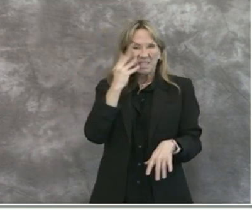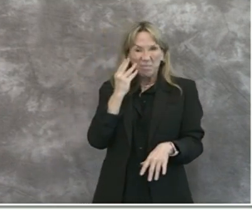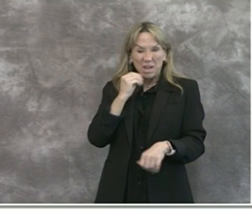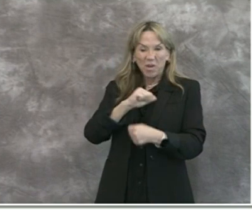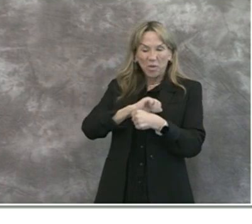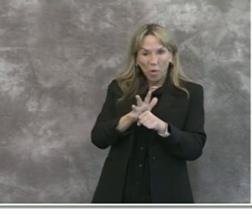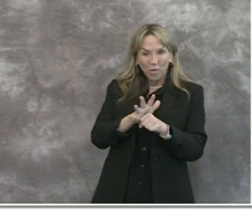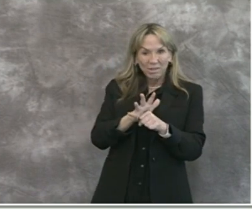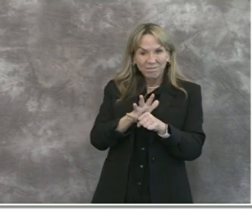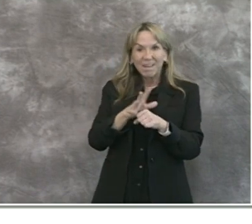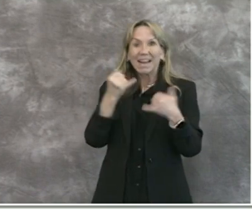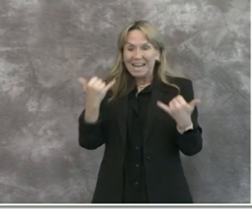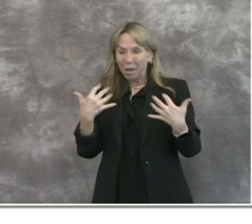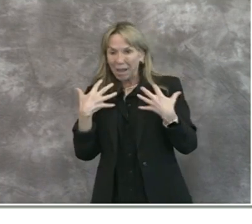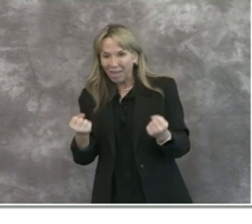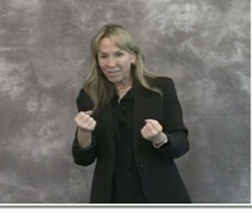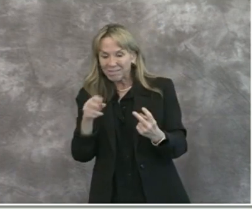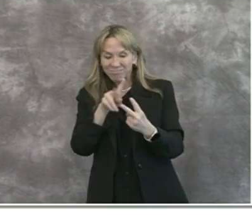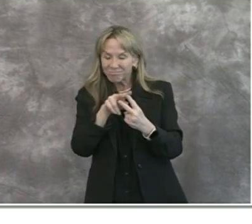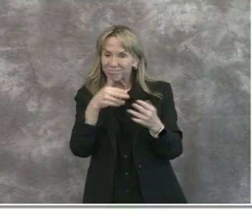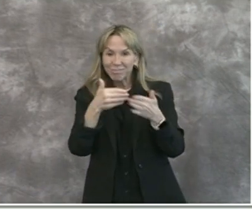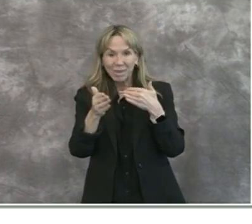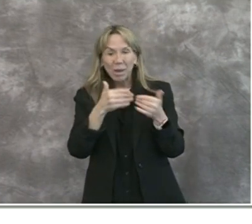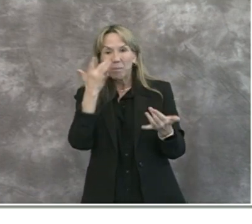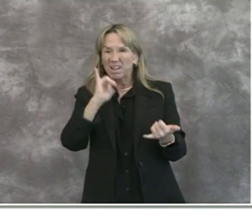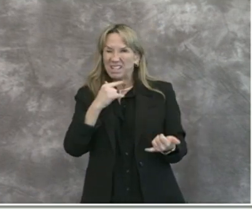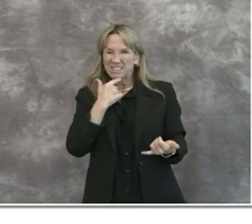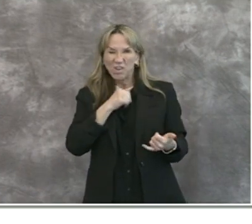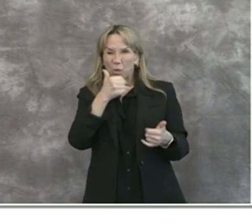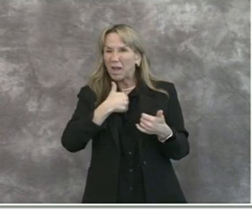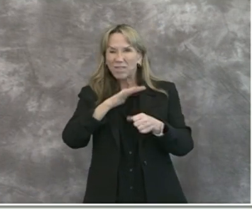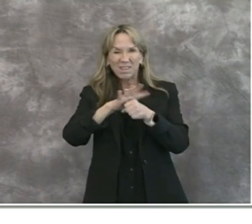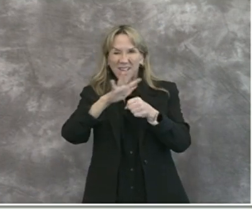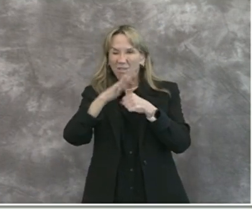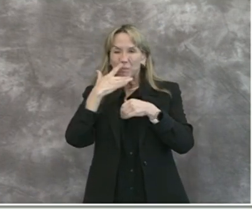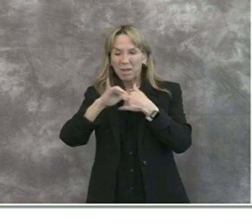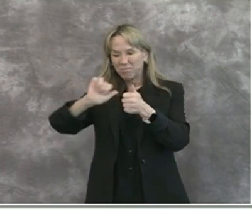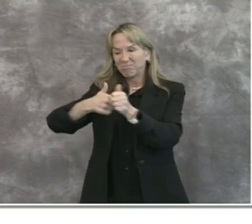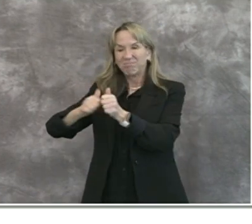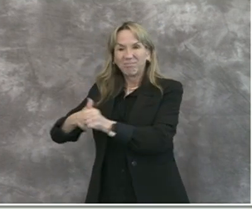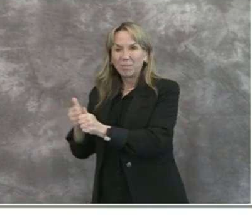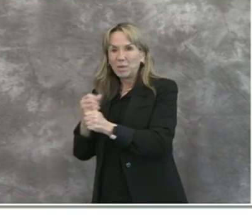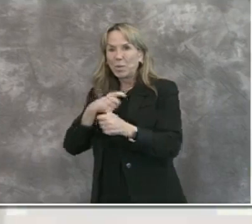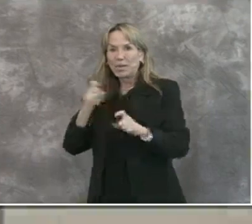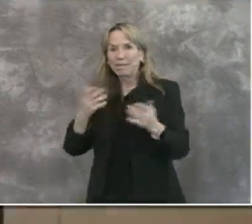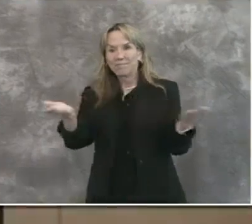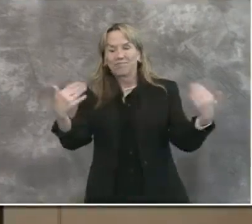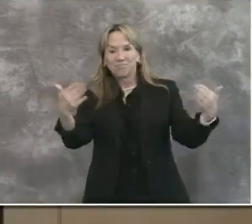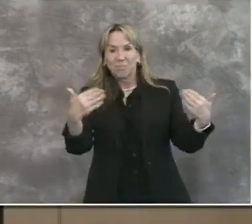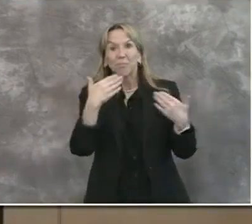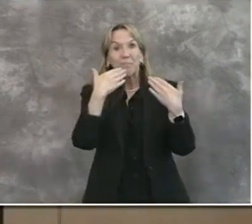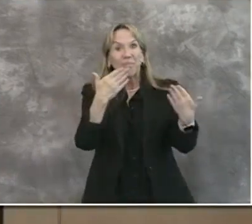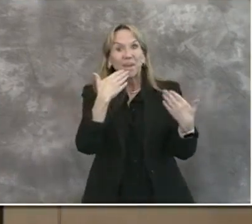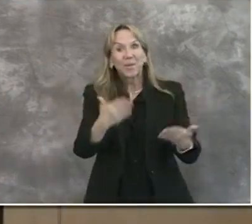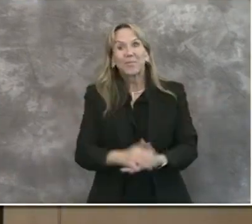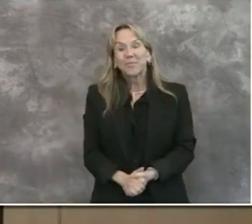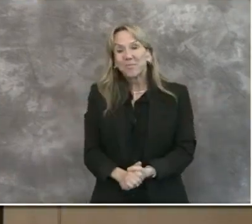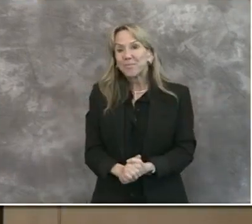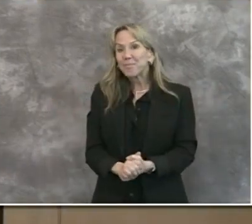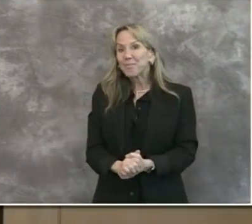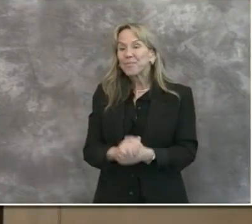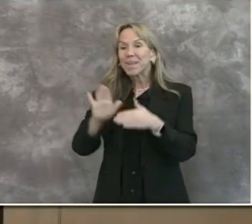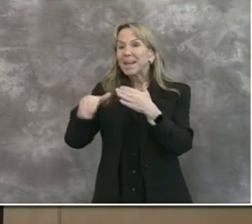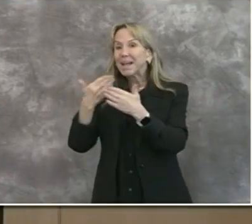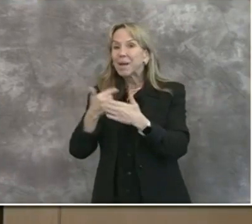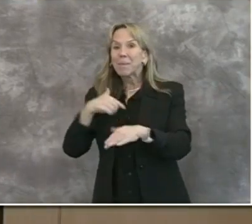healthy. Supplies have actually dropped as hospitals are ramping back up. So thank you. So next I'd like